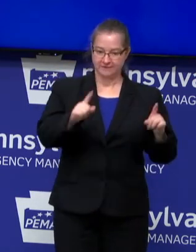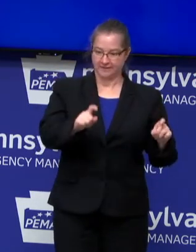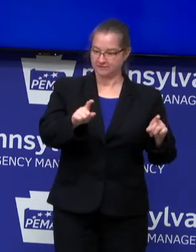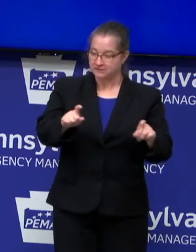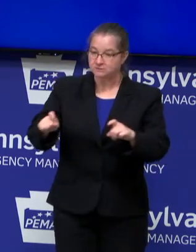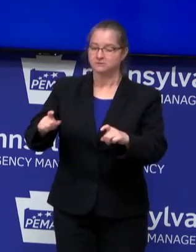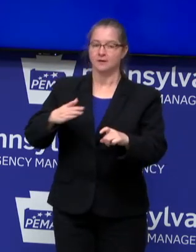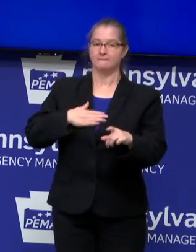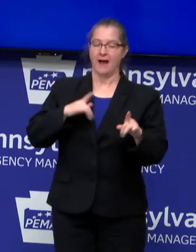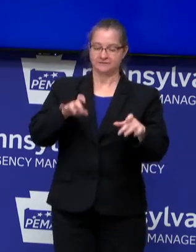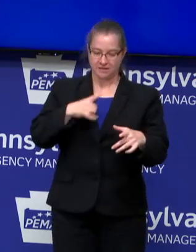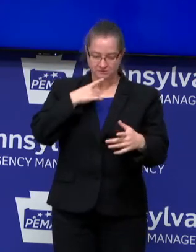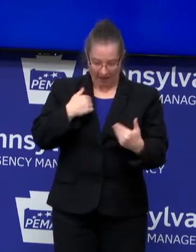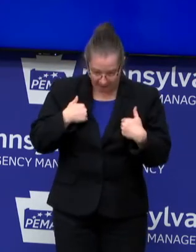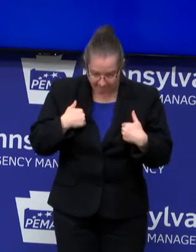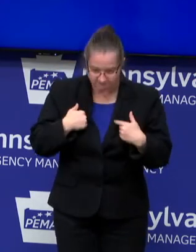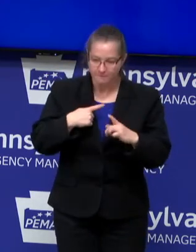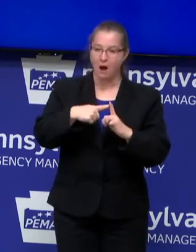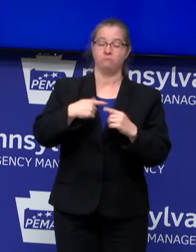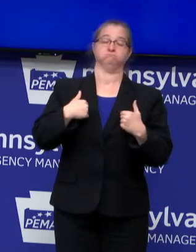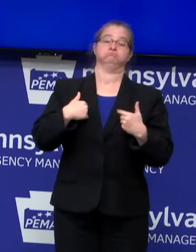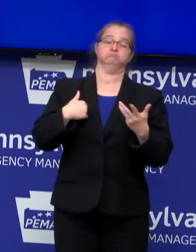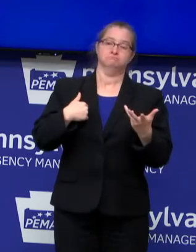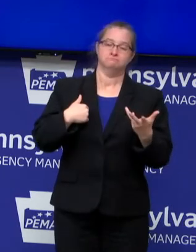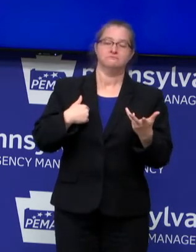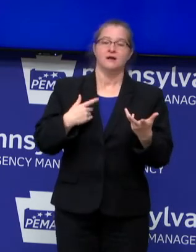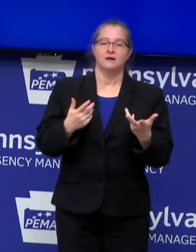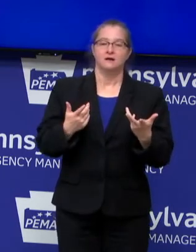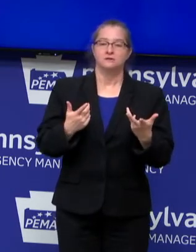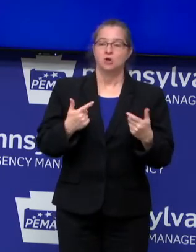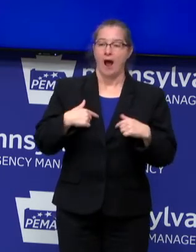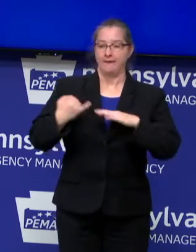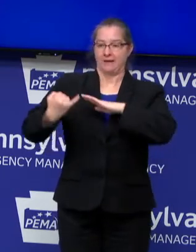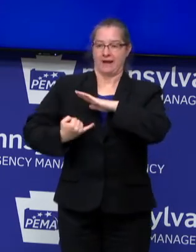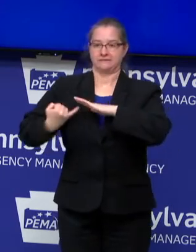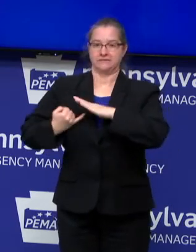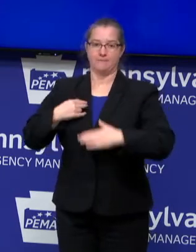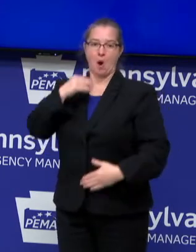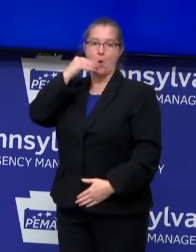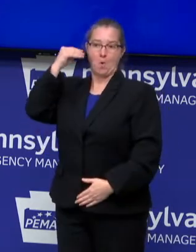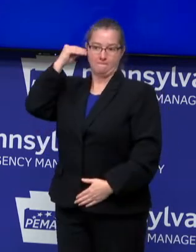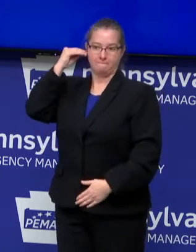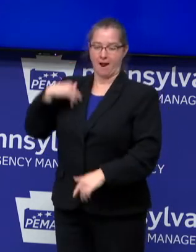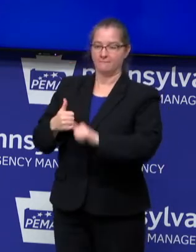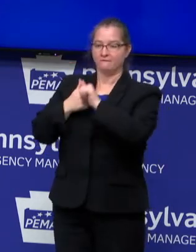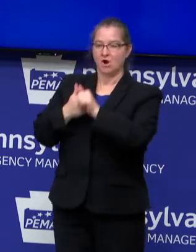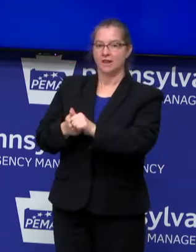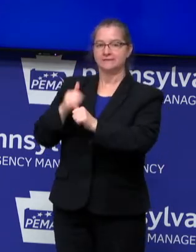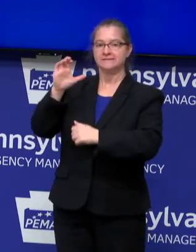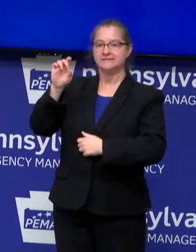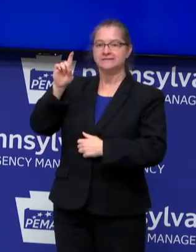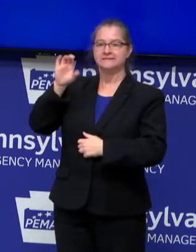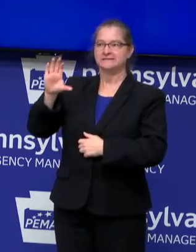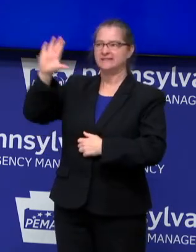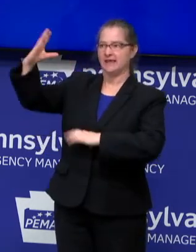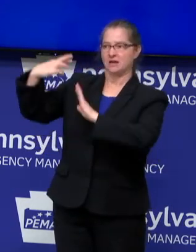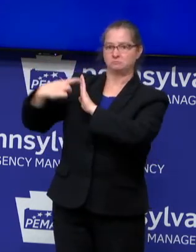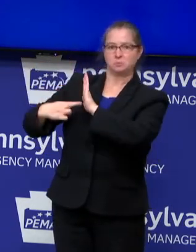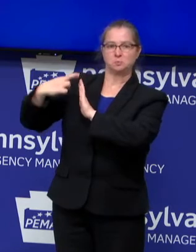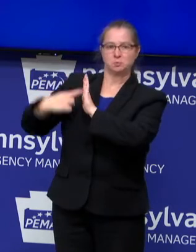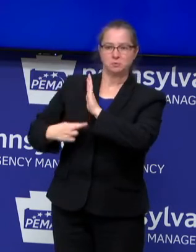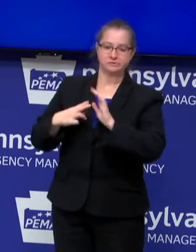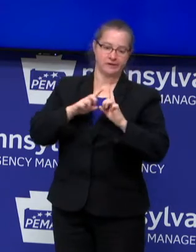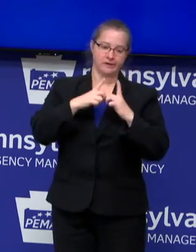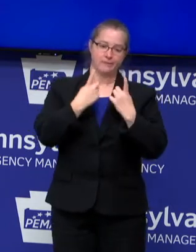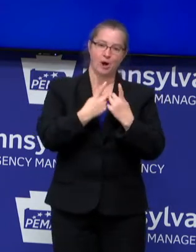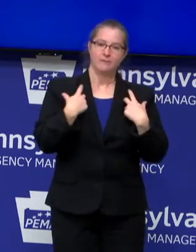my test came back positive. I'm in isolation at home. I'm following CDC guidelines, the Department